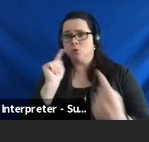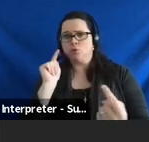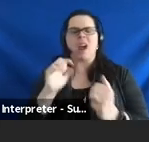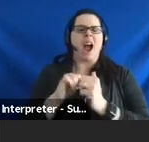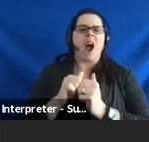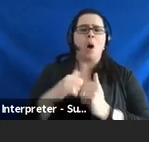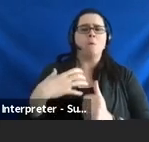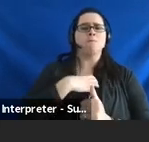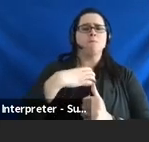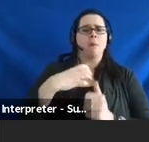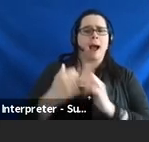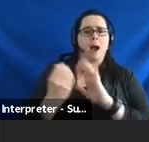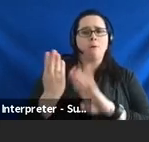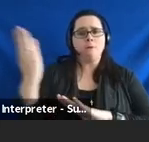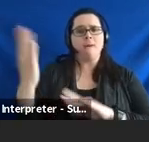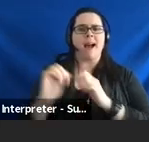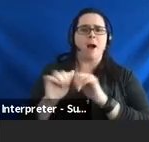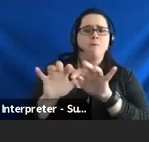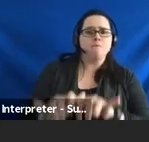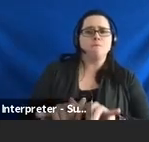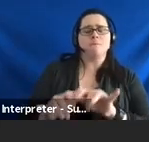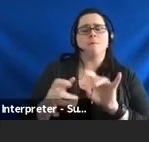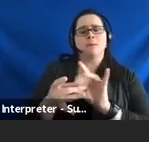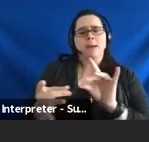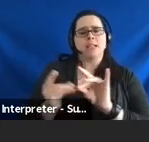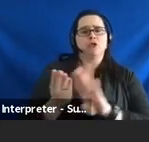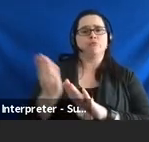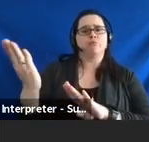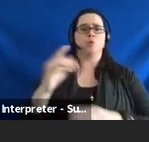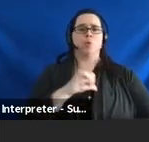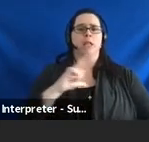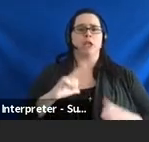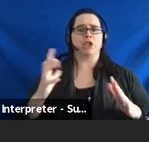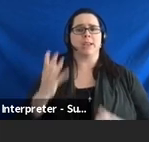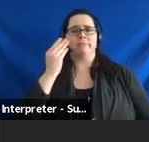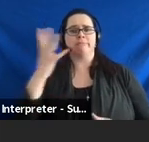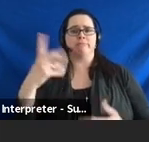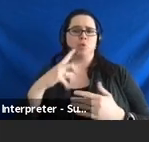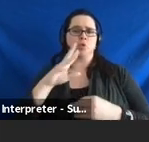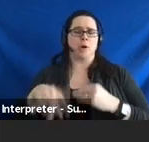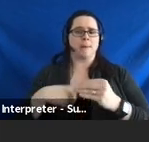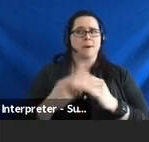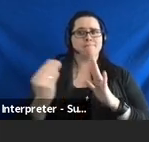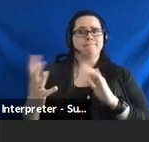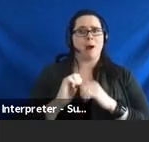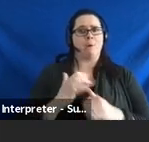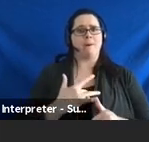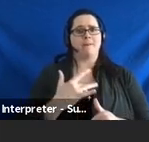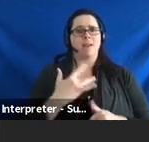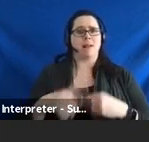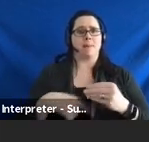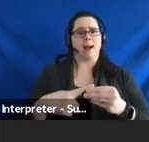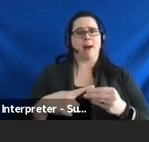about that? How do they craft a message to their legislator to talk about, to tell them about how they feel about